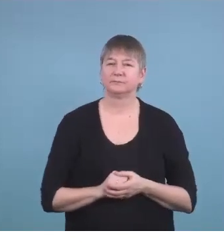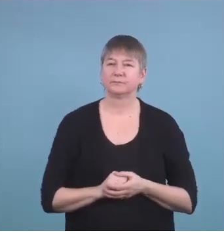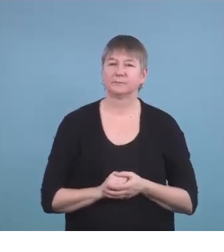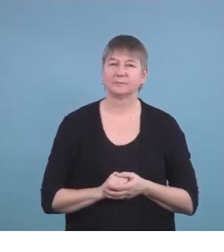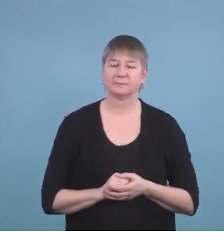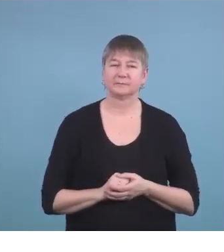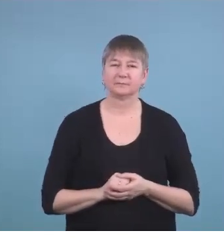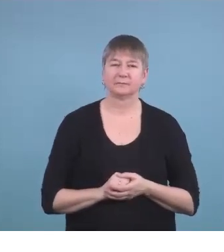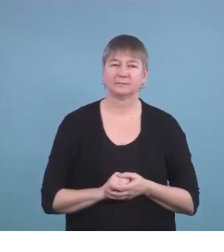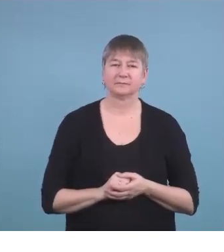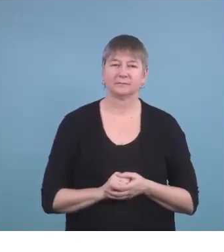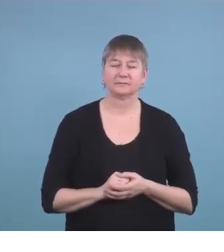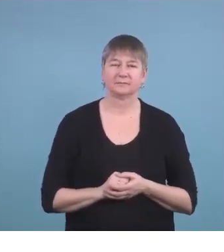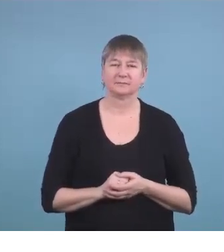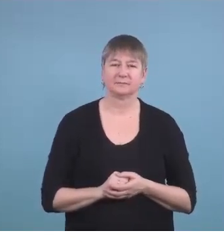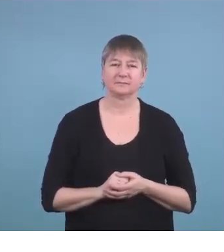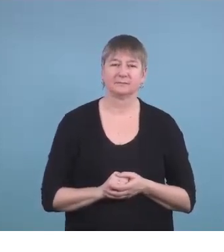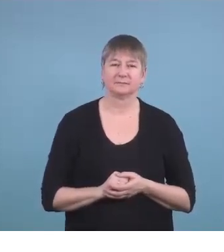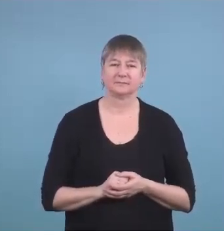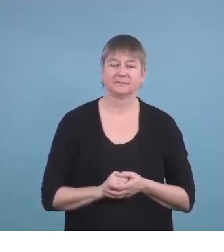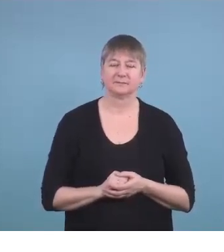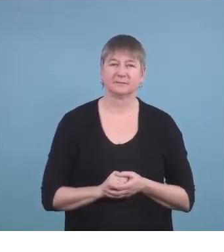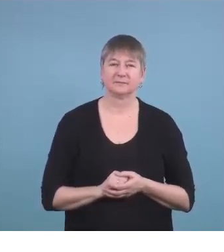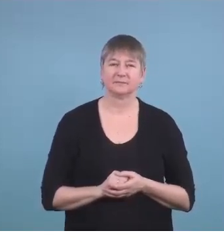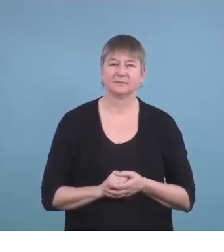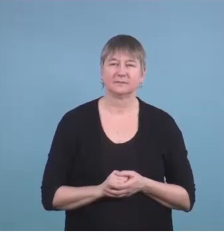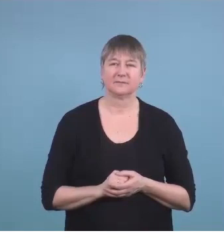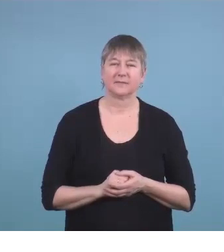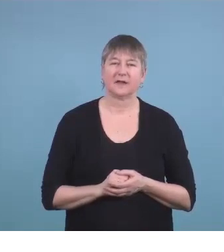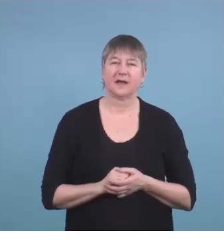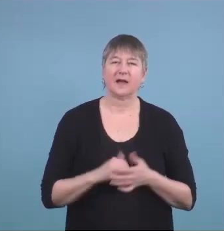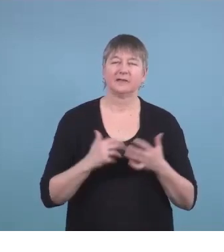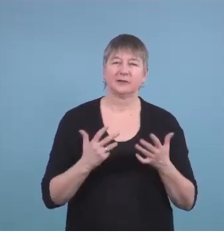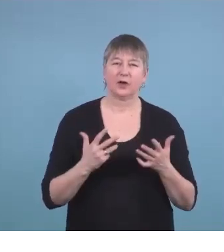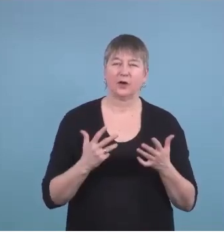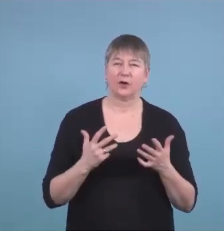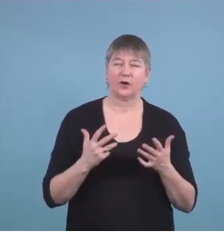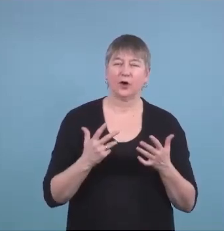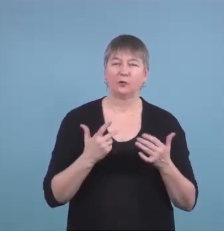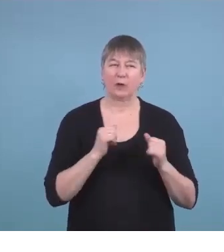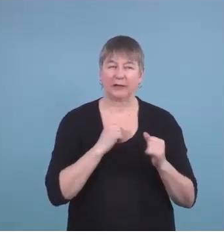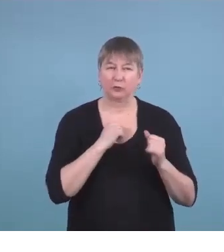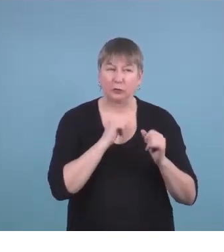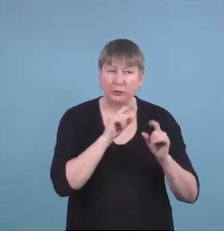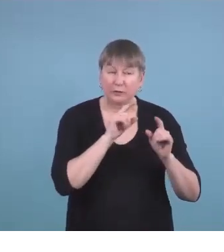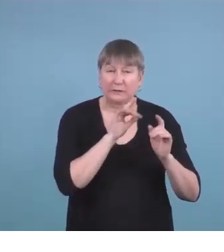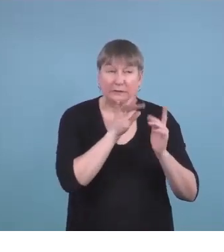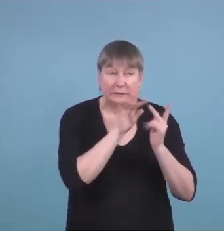what we've really tried to do is hold a couple companies that were willing to work with us